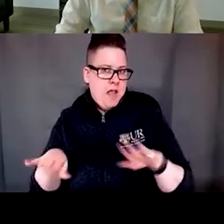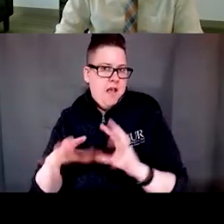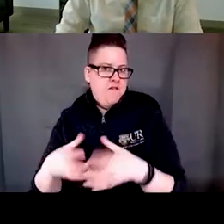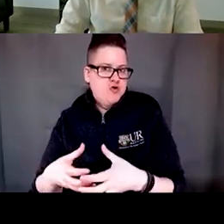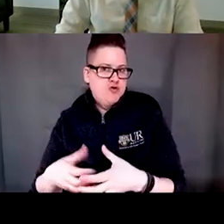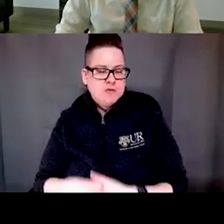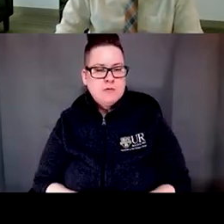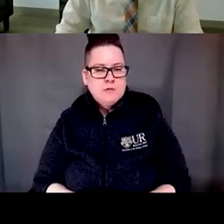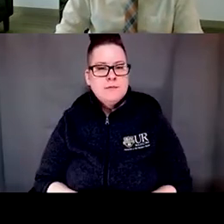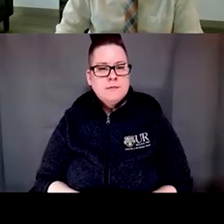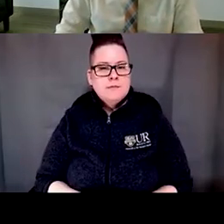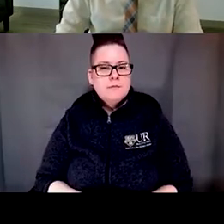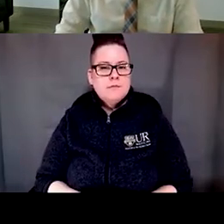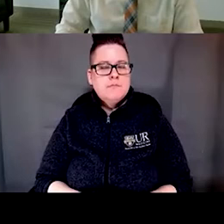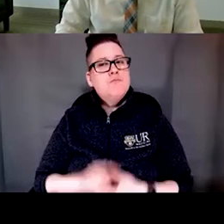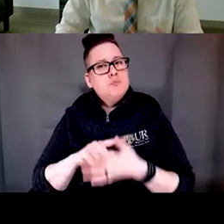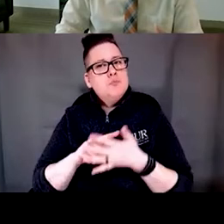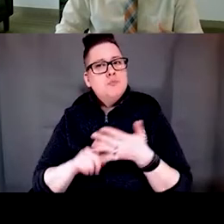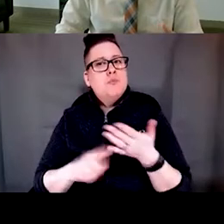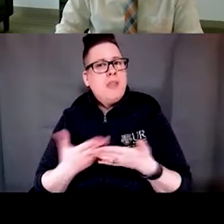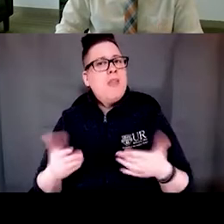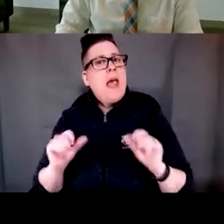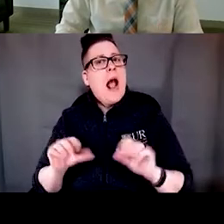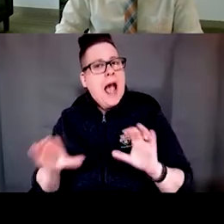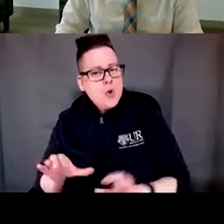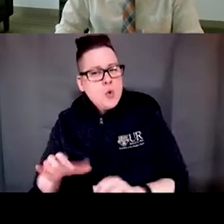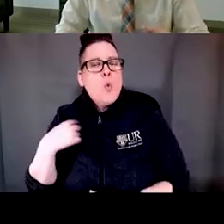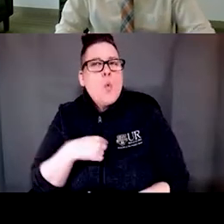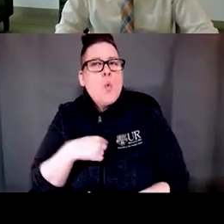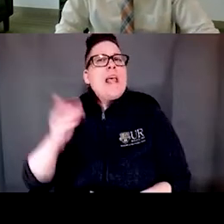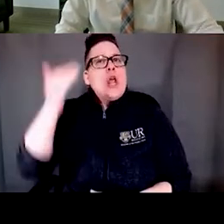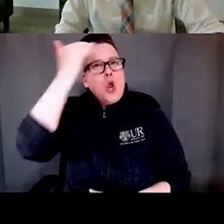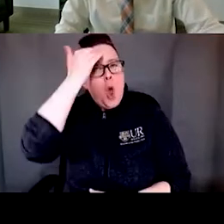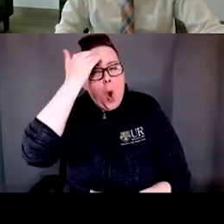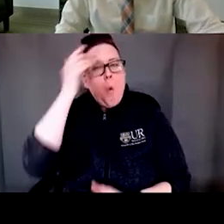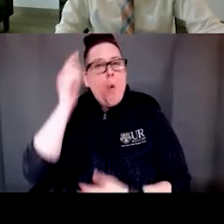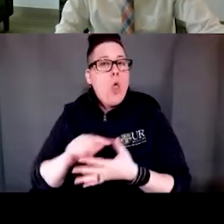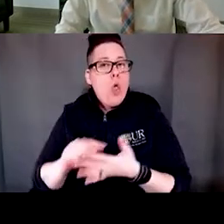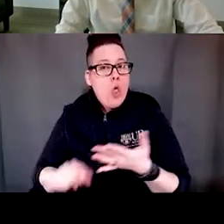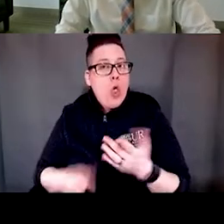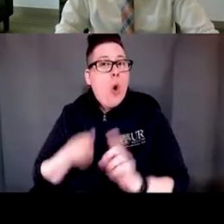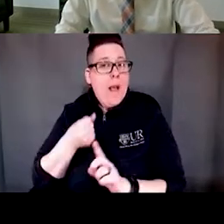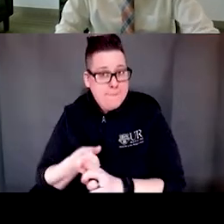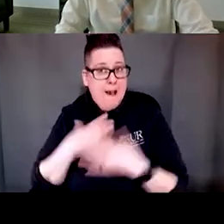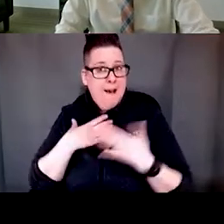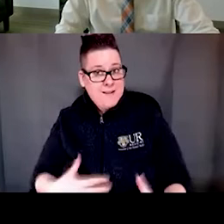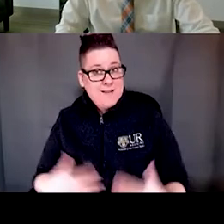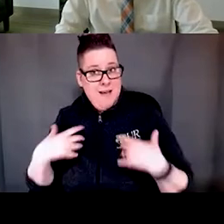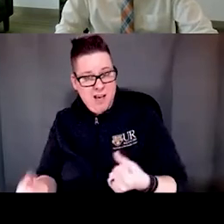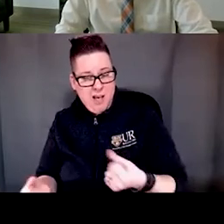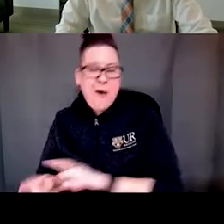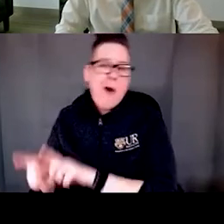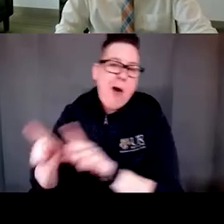can be done. And that we know that not only have an impact on their physical health, but we know